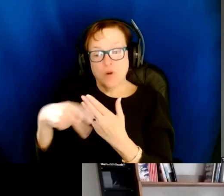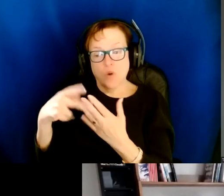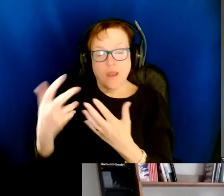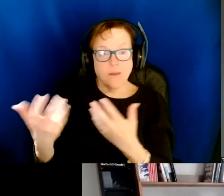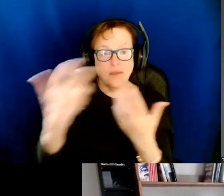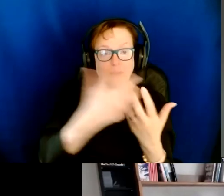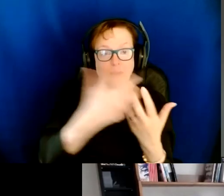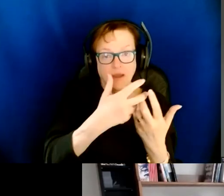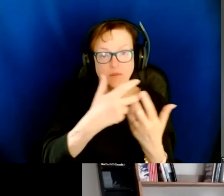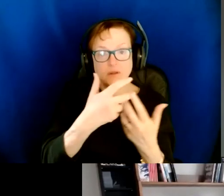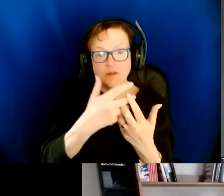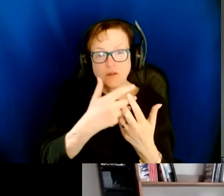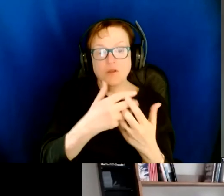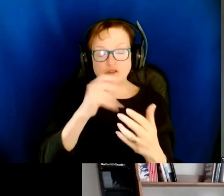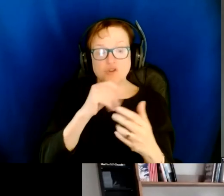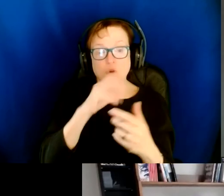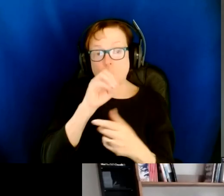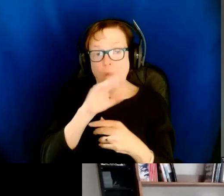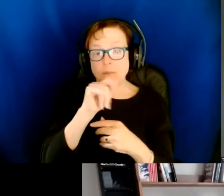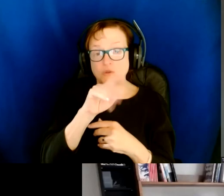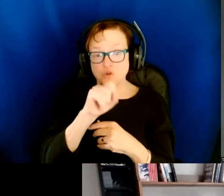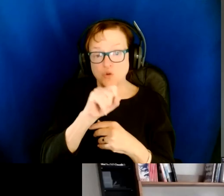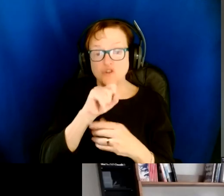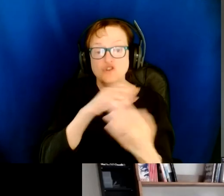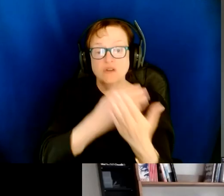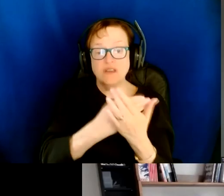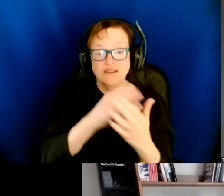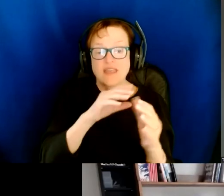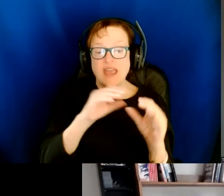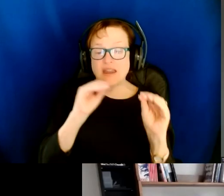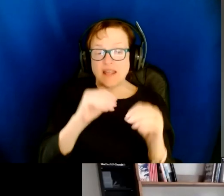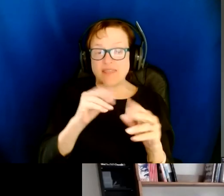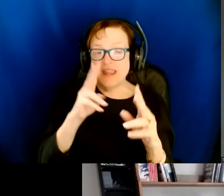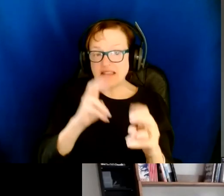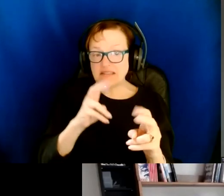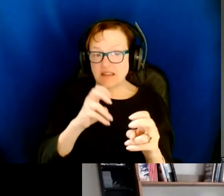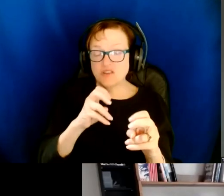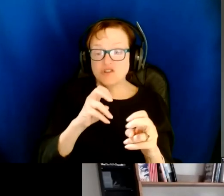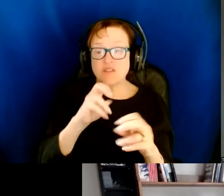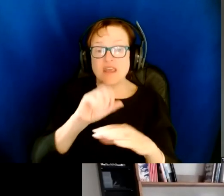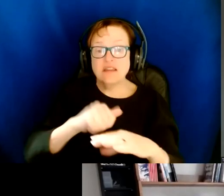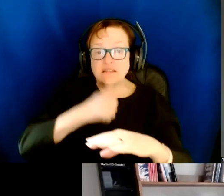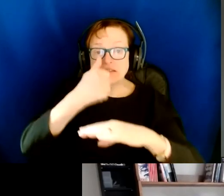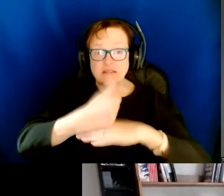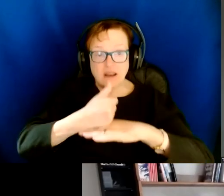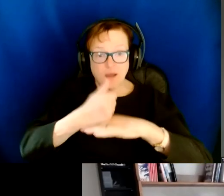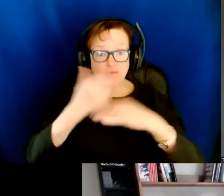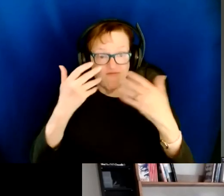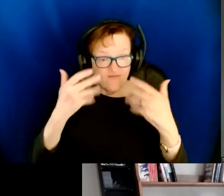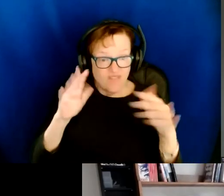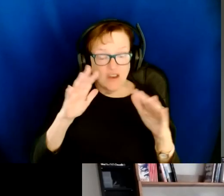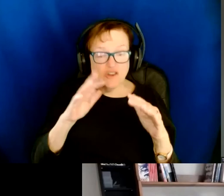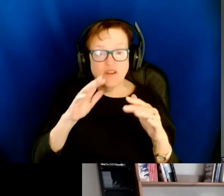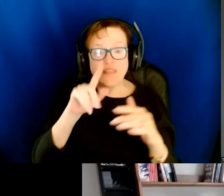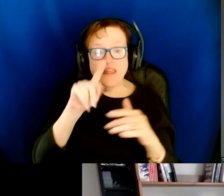would use your normal web tools to navigate to the website and do the installation. And then once it was installed, you could, for example, tab to